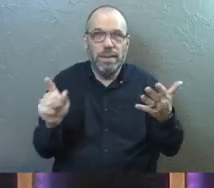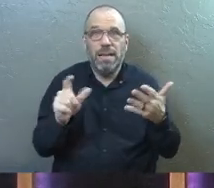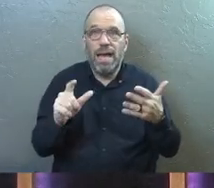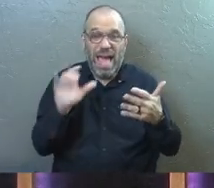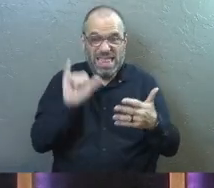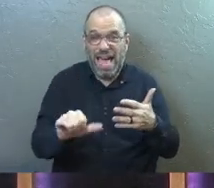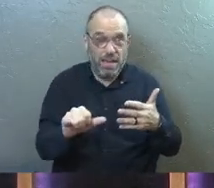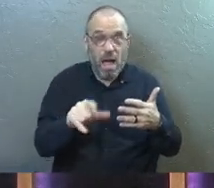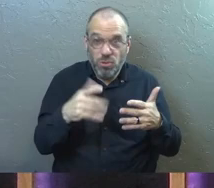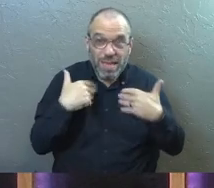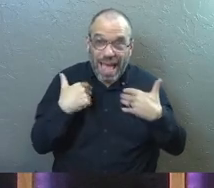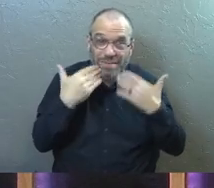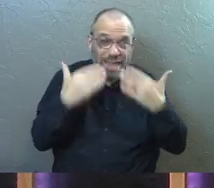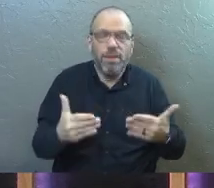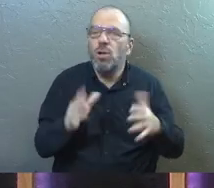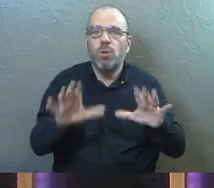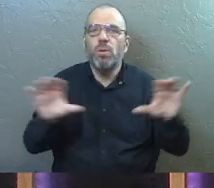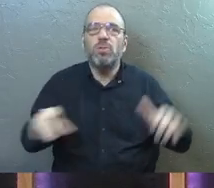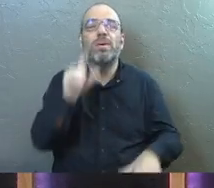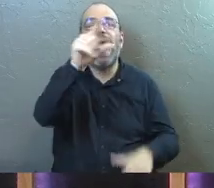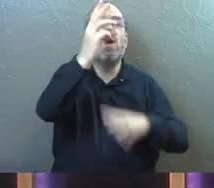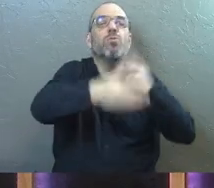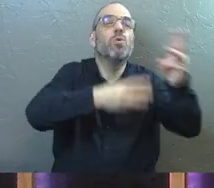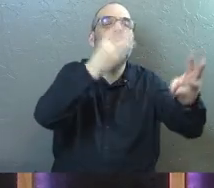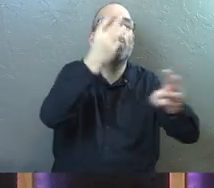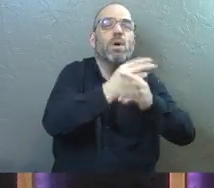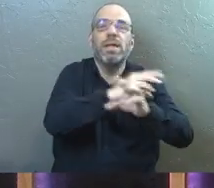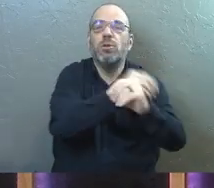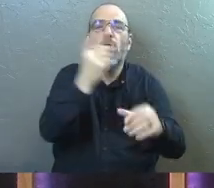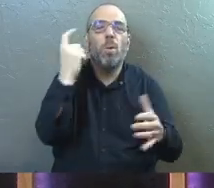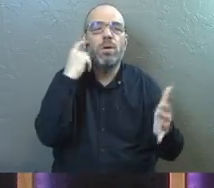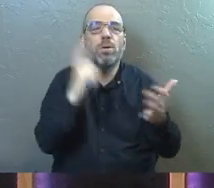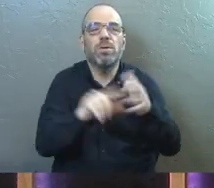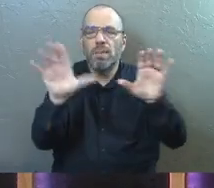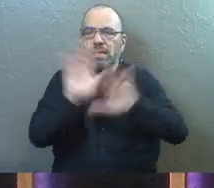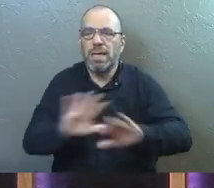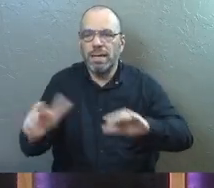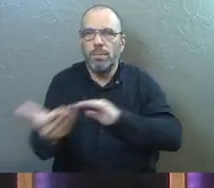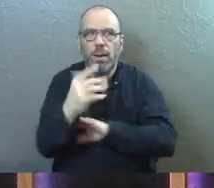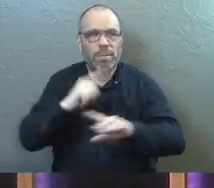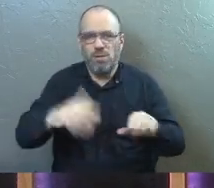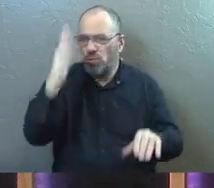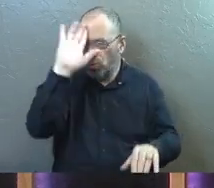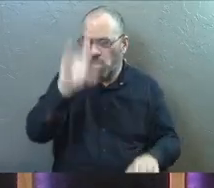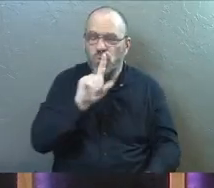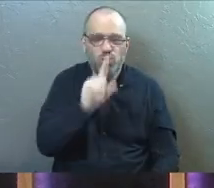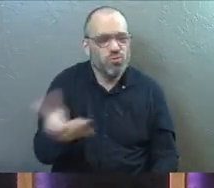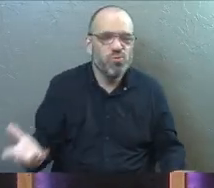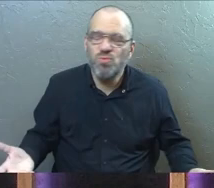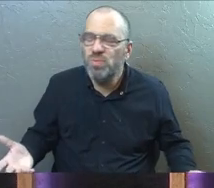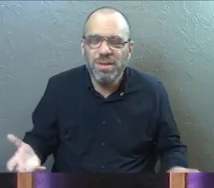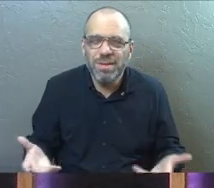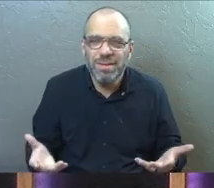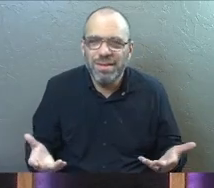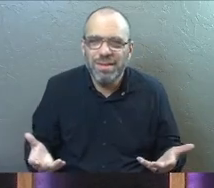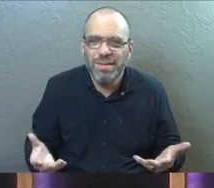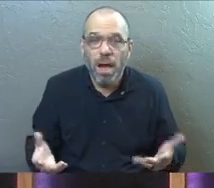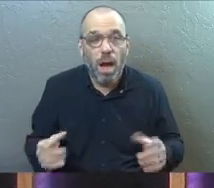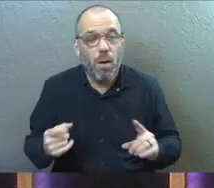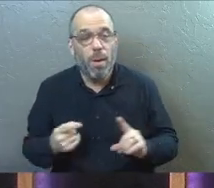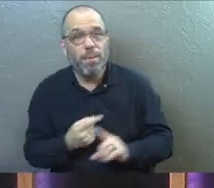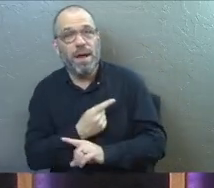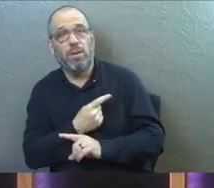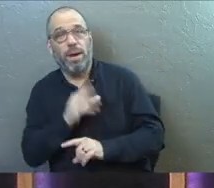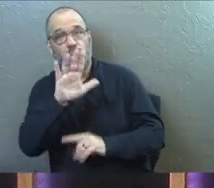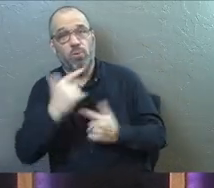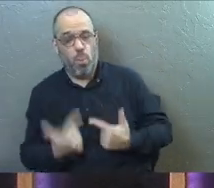it's a thankless job because they're doing it out there and no one even sees them on a Sunday morning but you know it's true. And by the